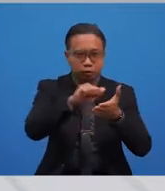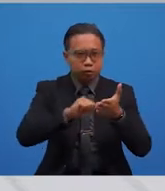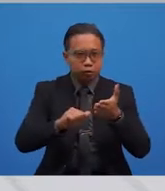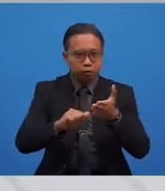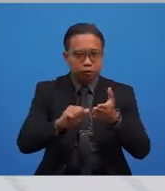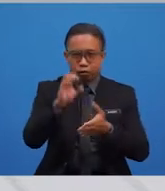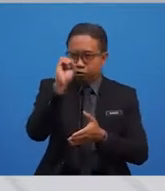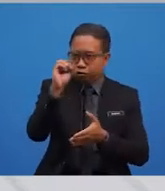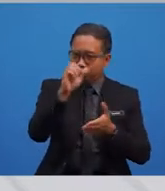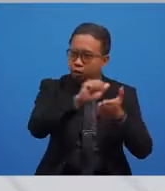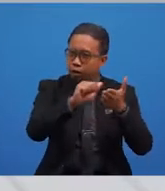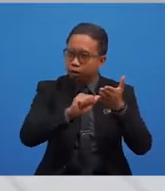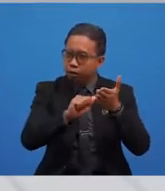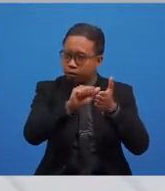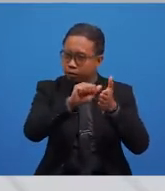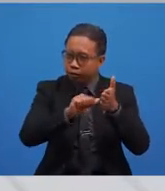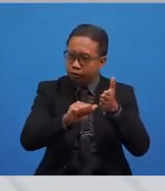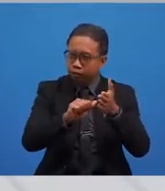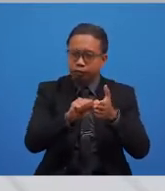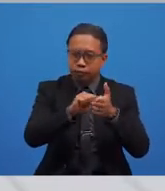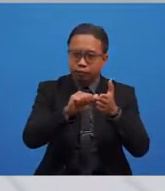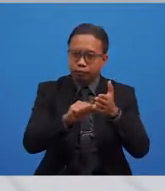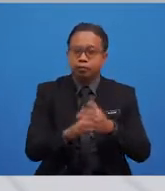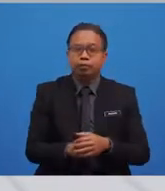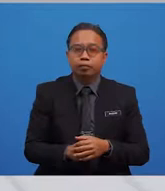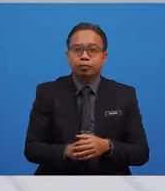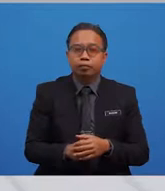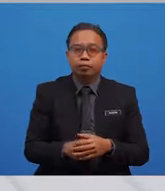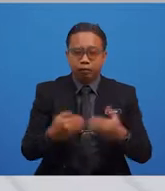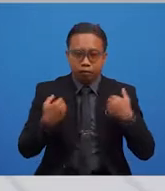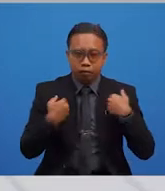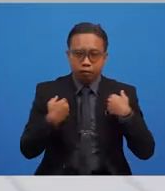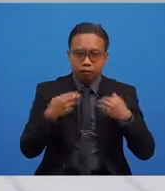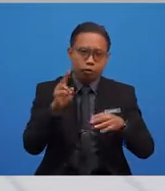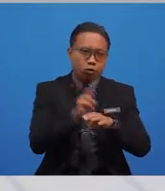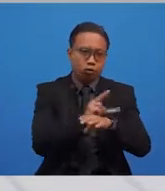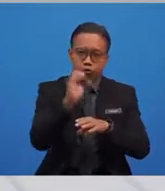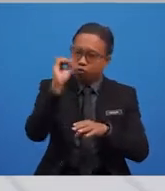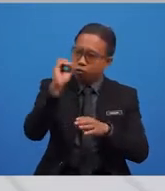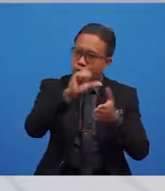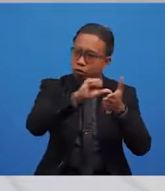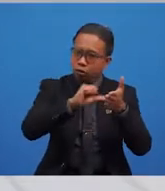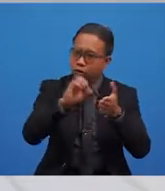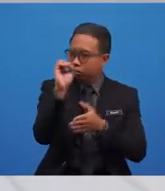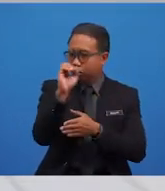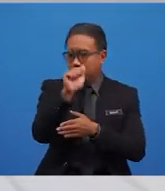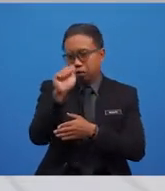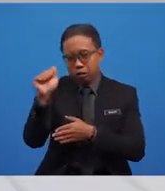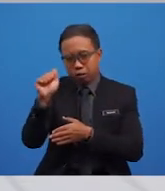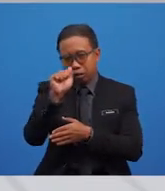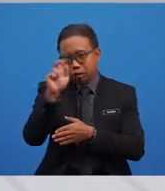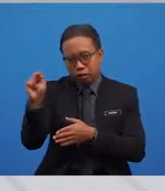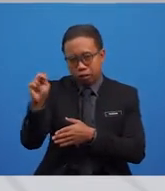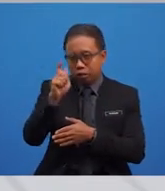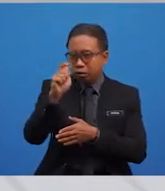zero article. You see, there are a few exceptions from the rules of zero articles that you might give